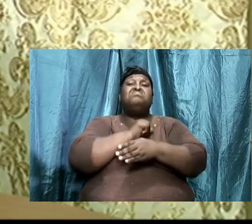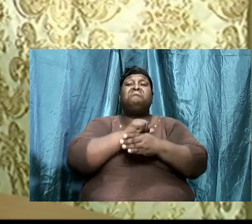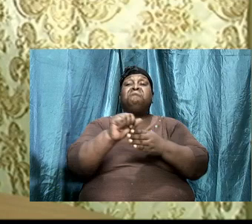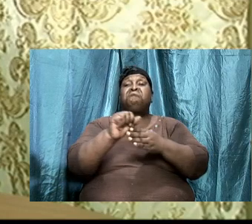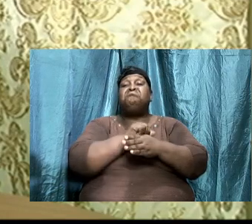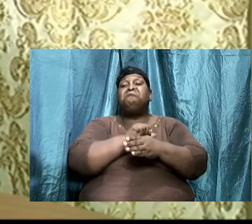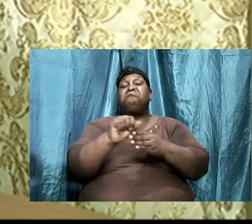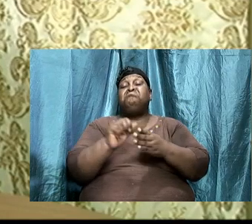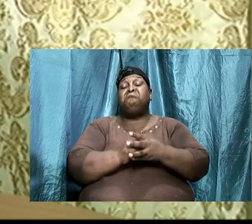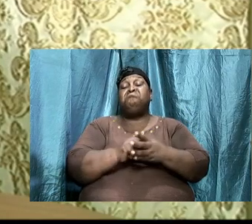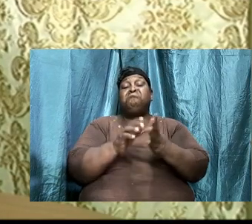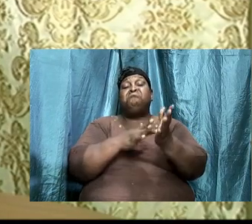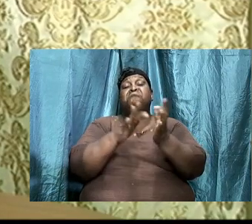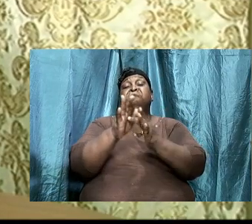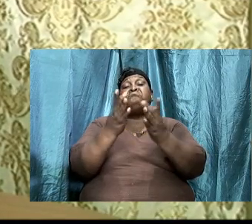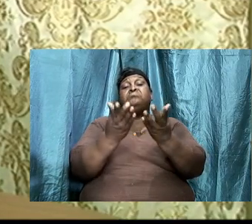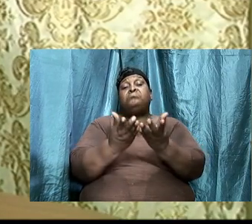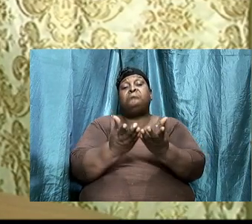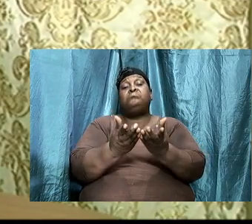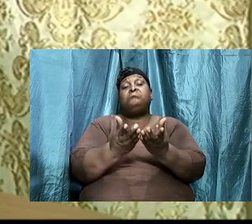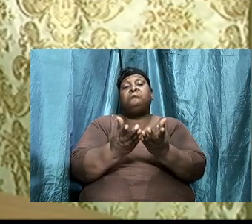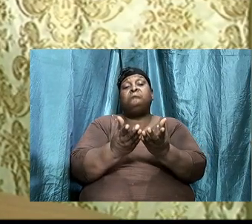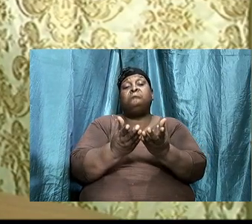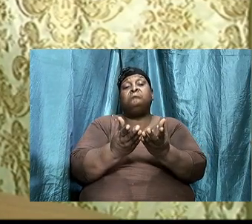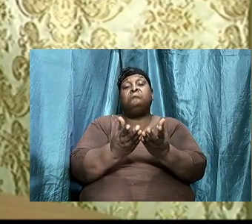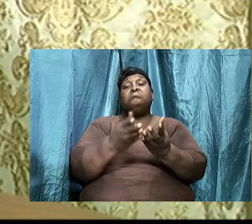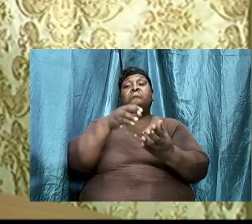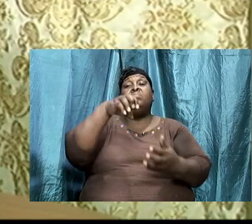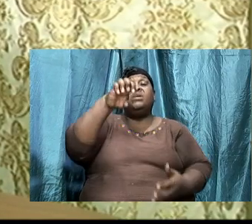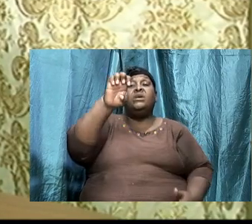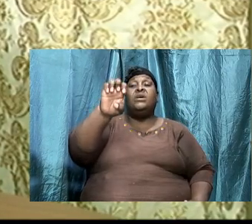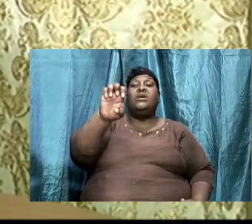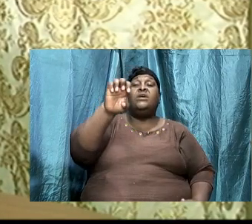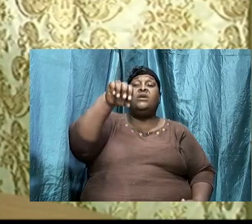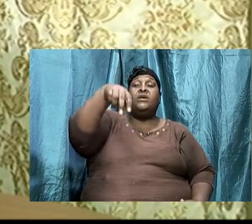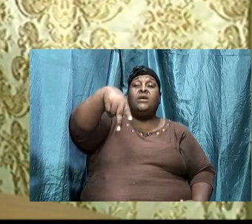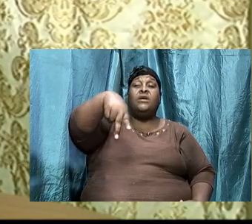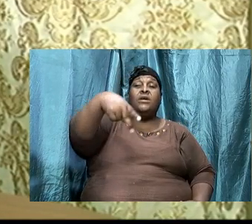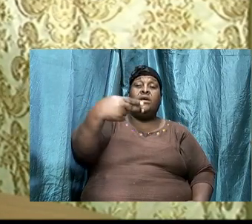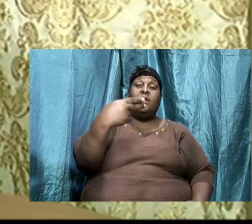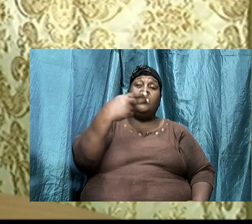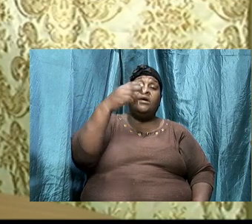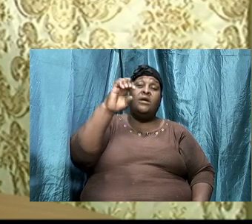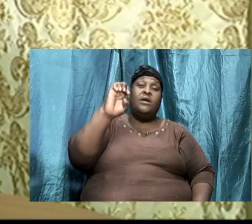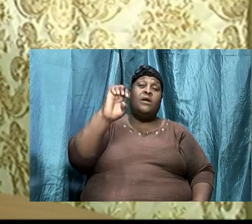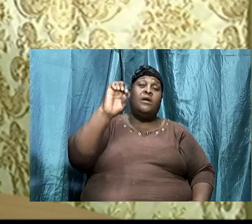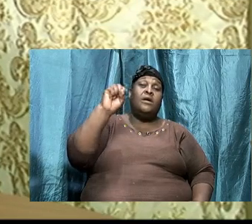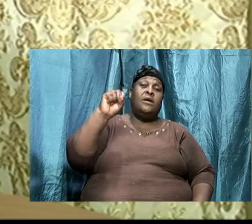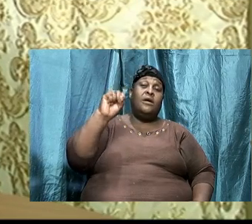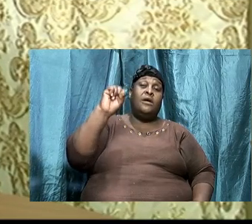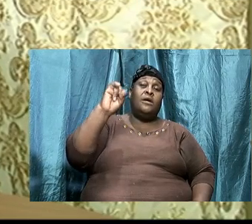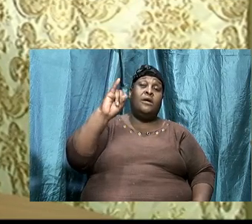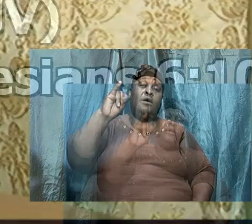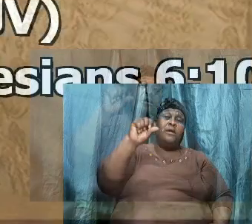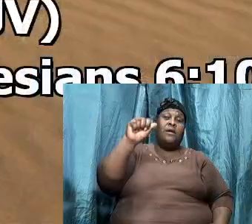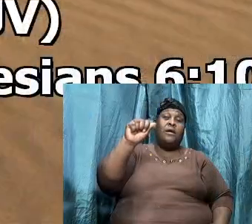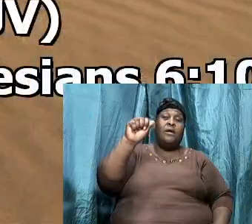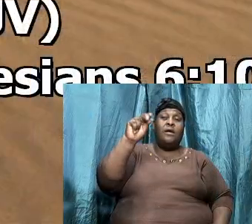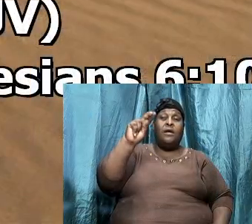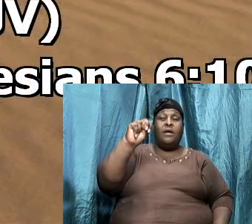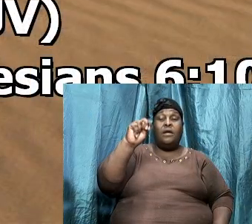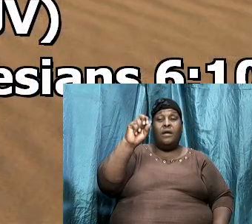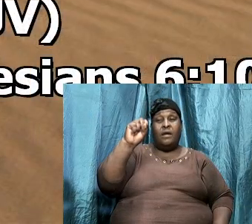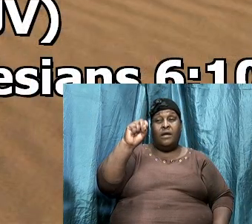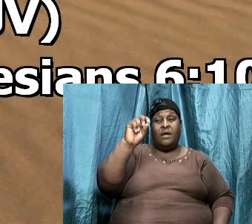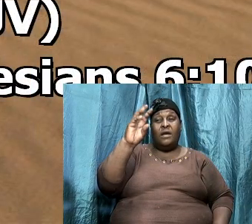coming from. So, turning our Bibles to the book of Ephesians chapter 6, very familiar passage of scripture,